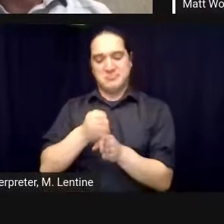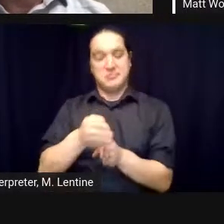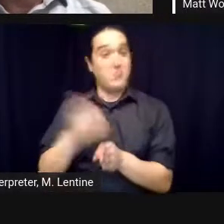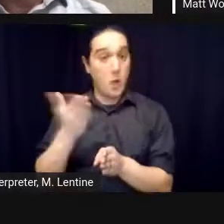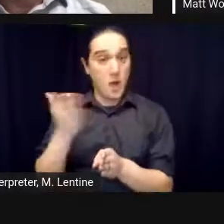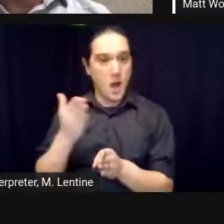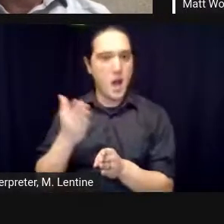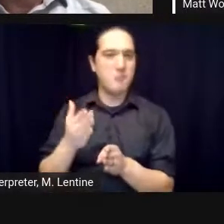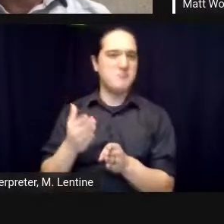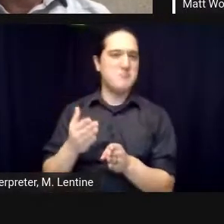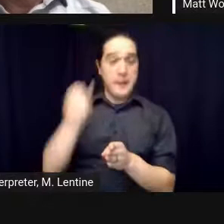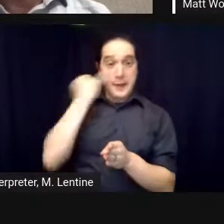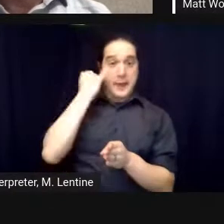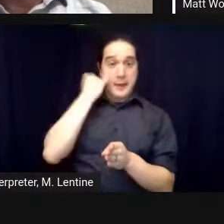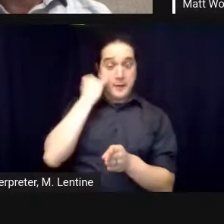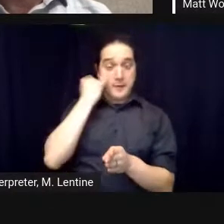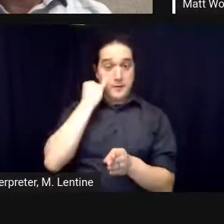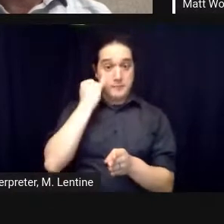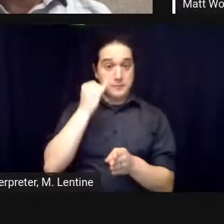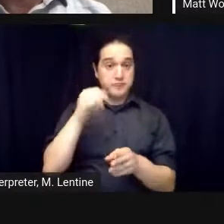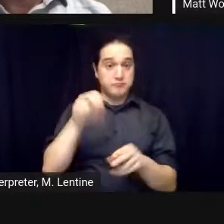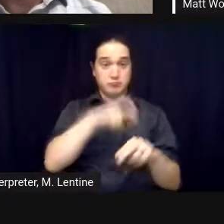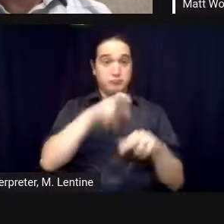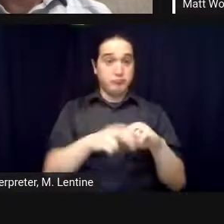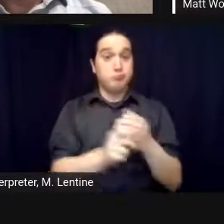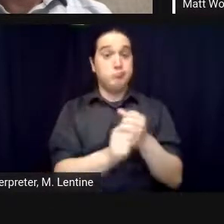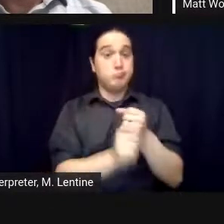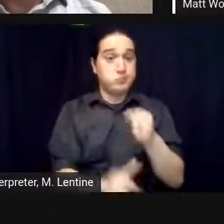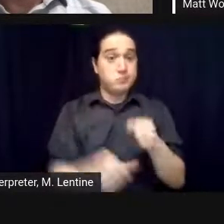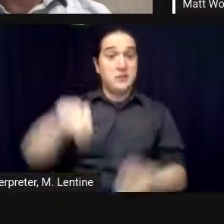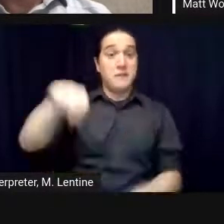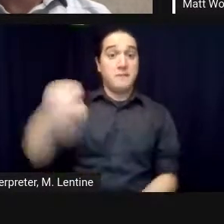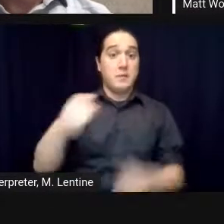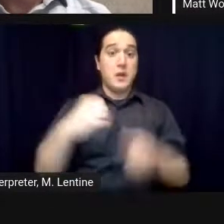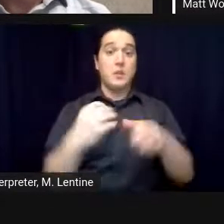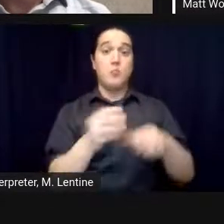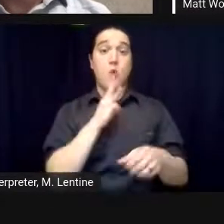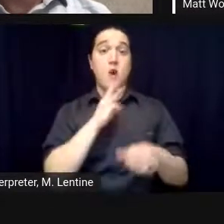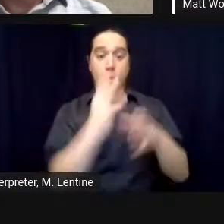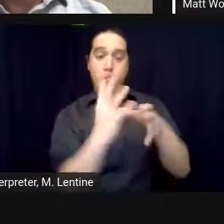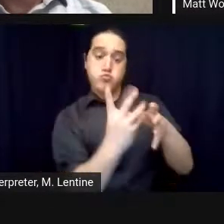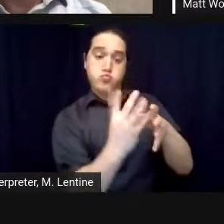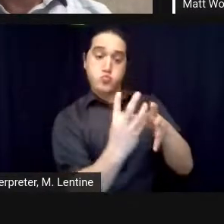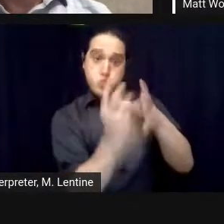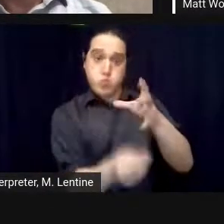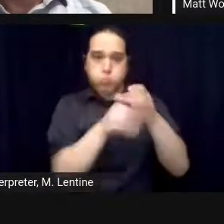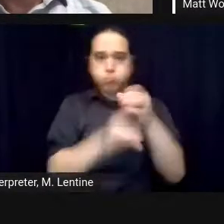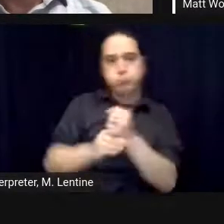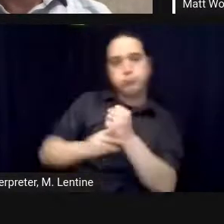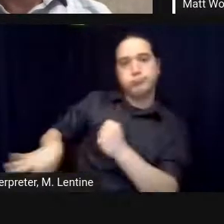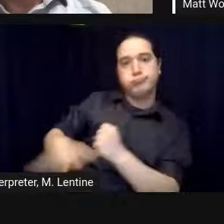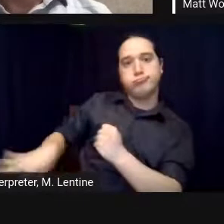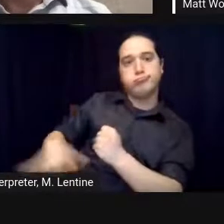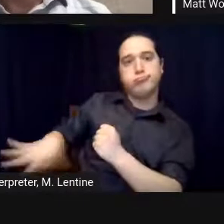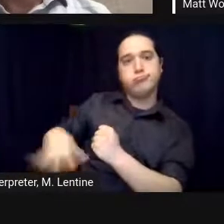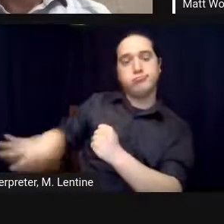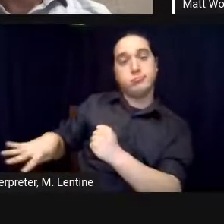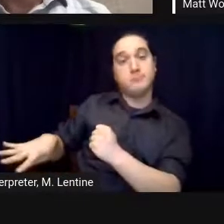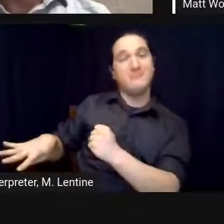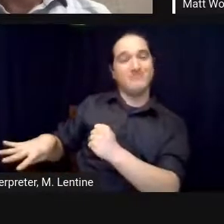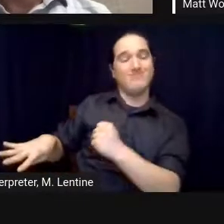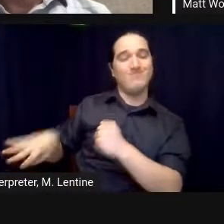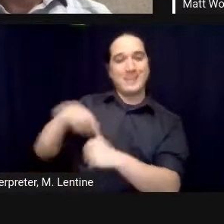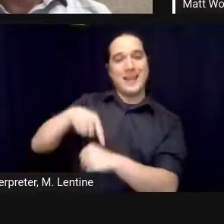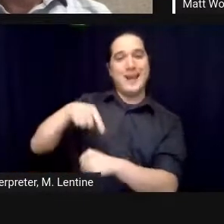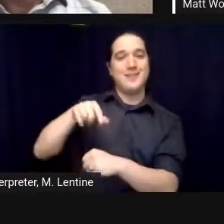and i fell in love with our constructed wetlands got a phd in the field and and built these shit recycling